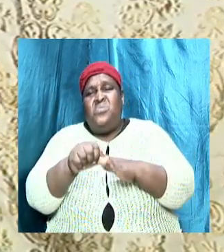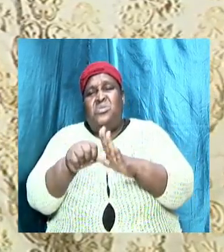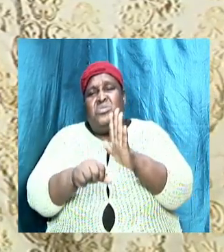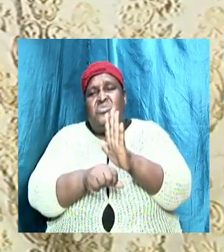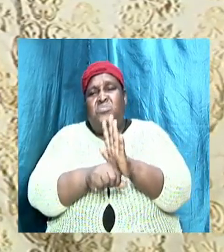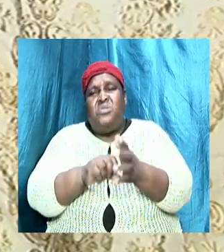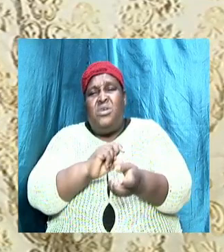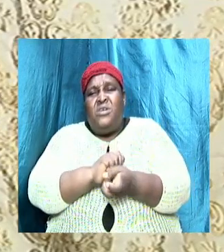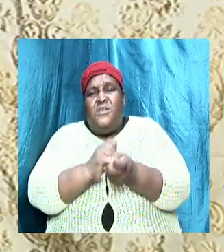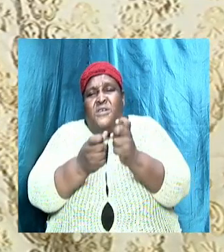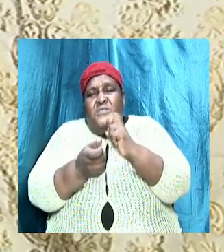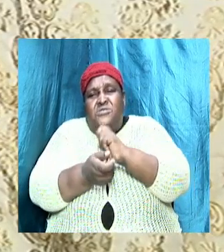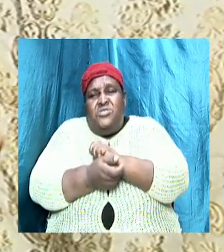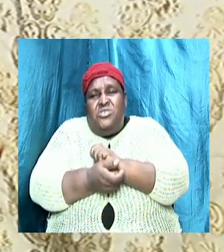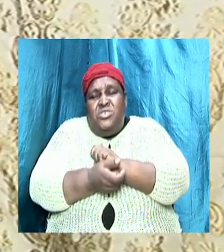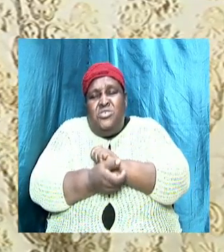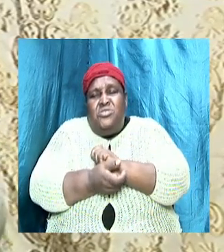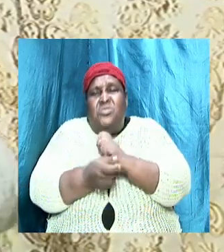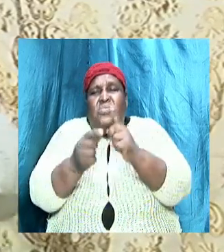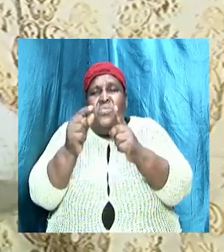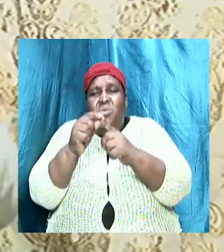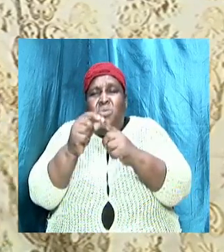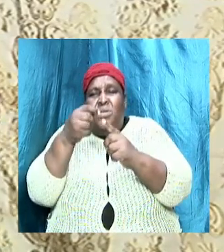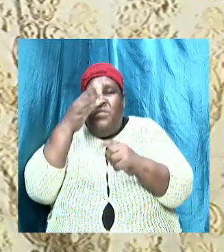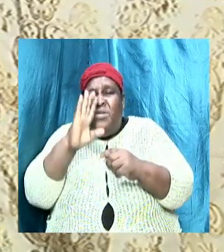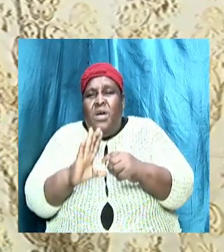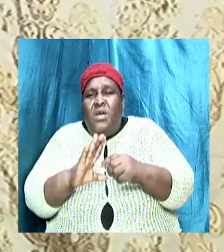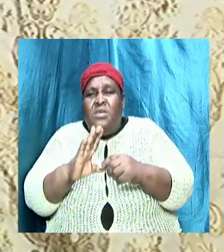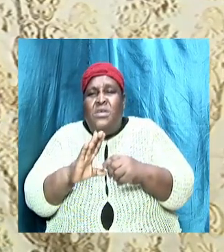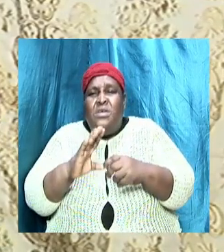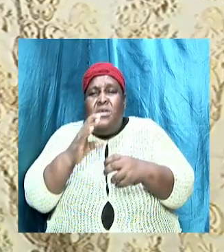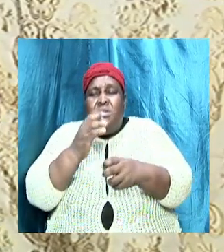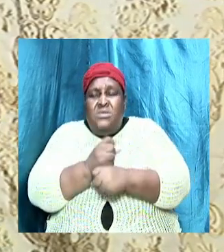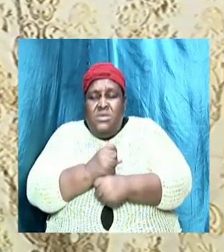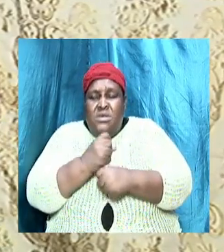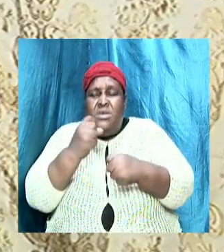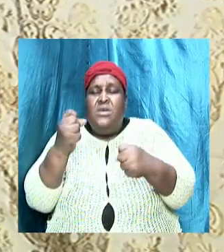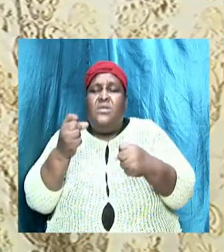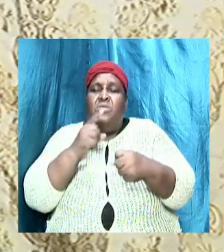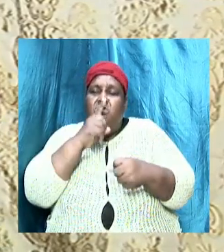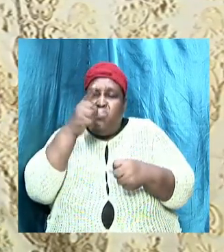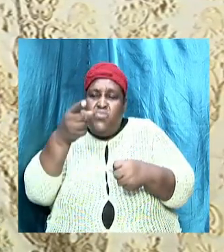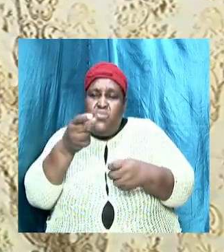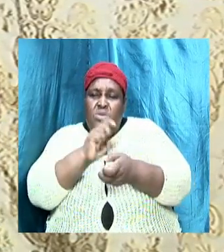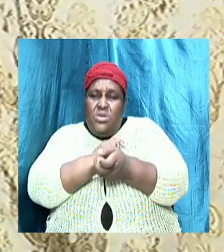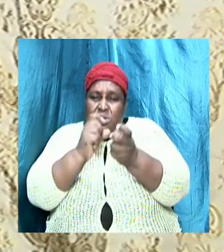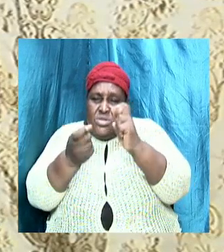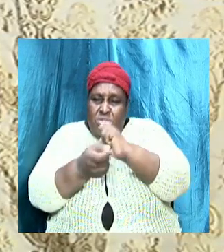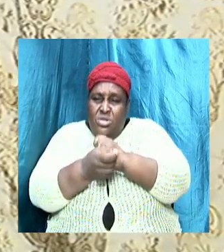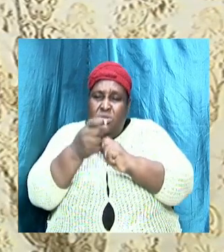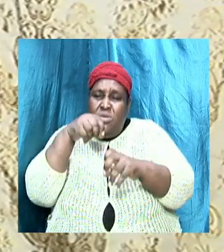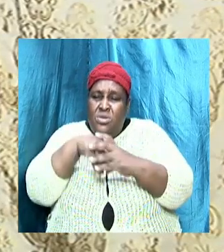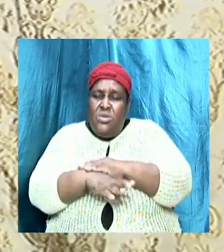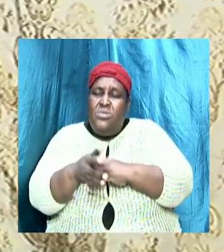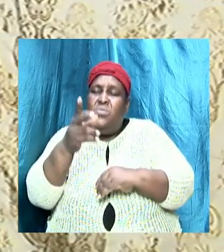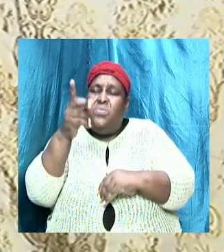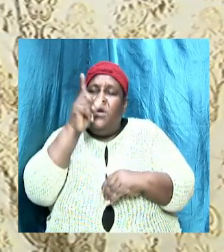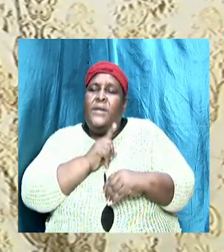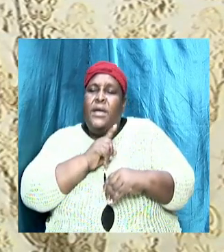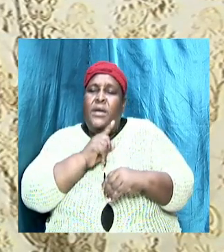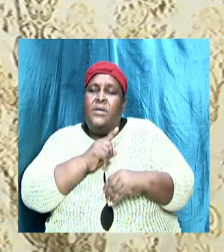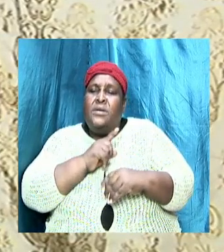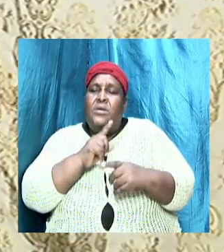the essence of the word of God they're taking the truth and they turn it into a lie to deceive men